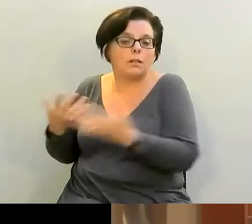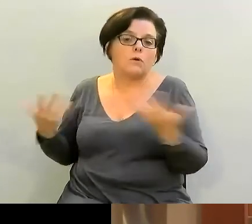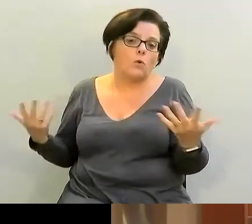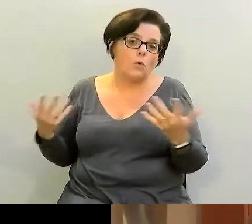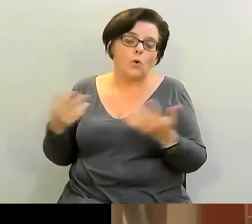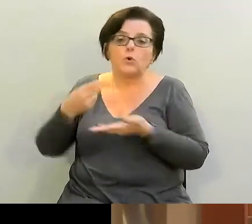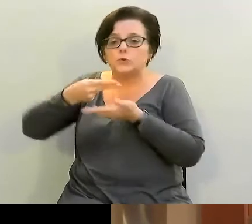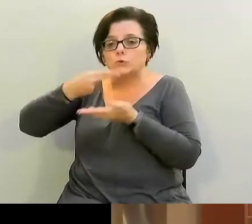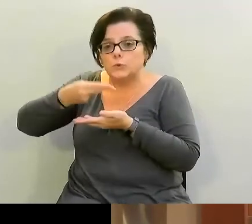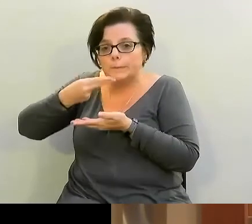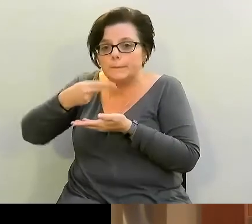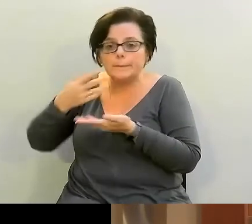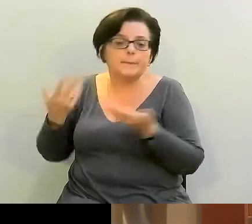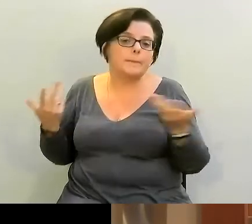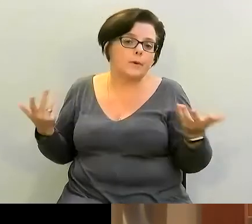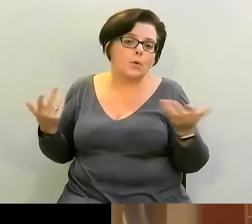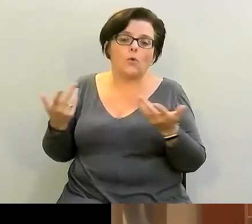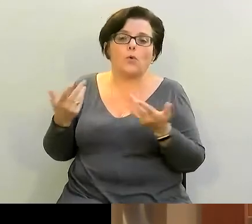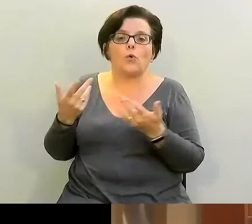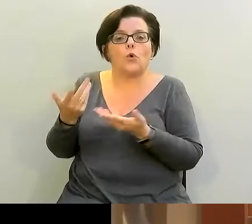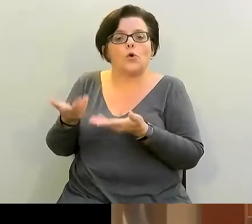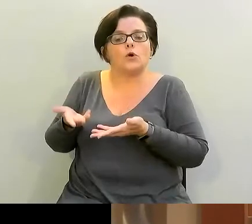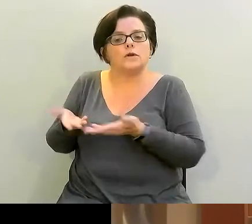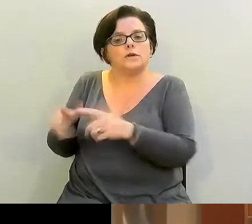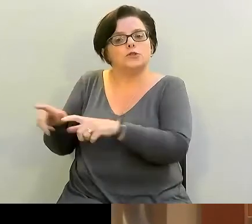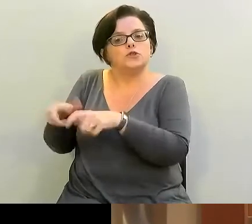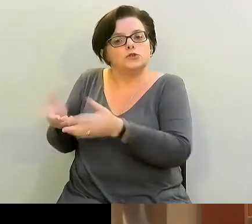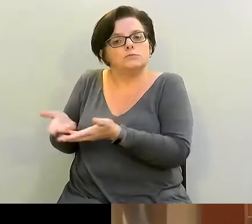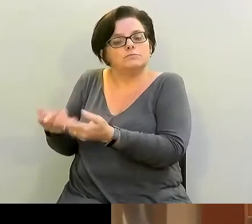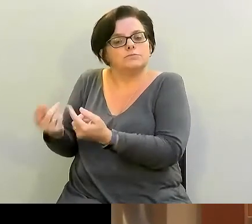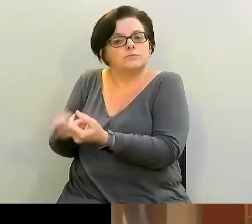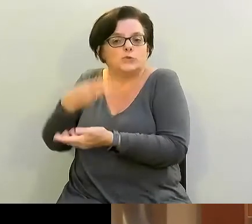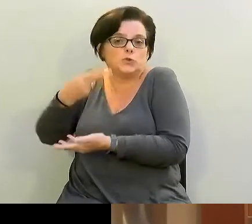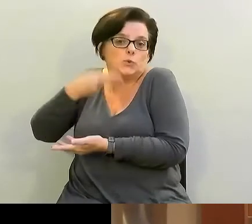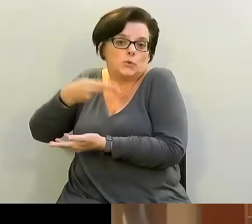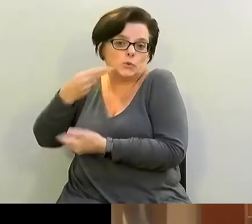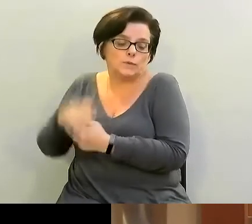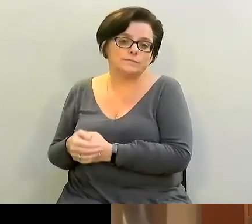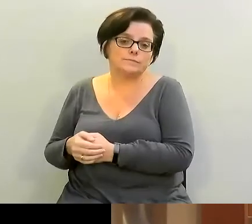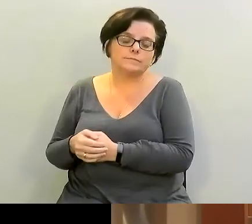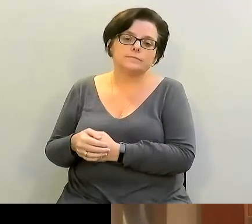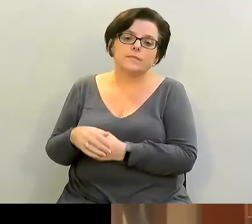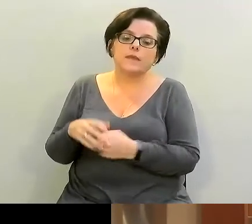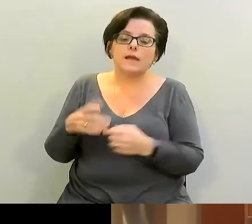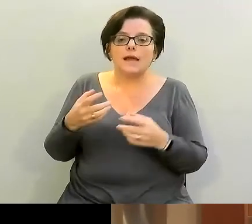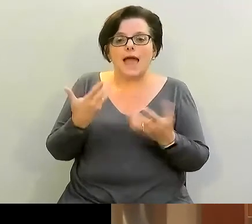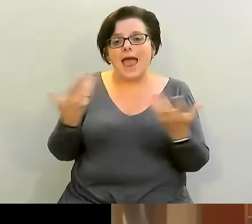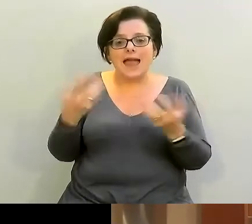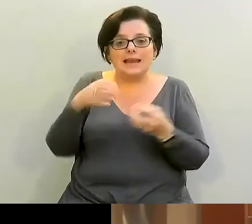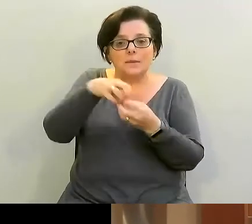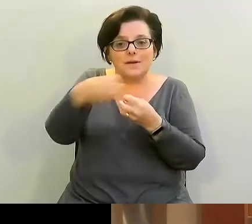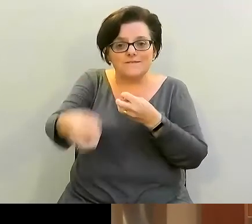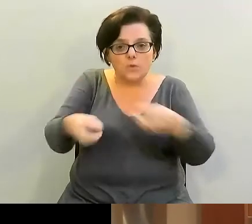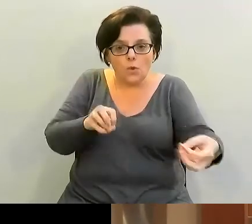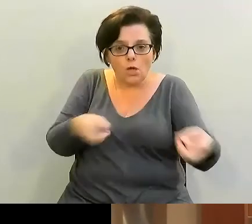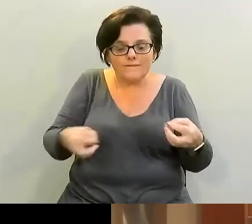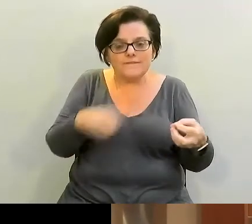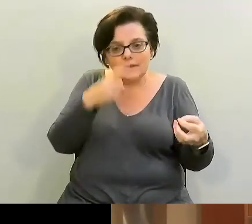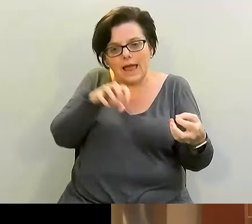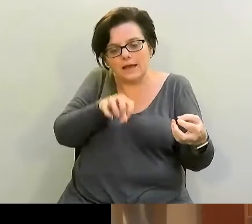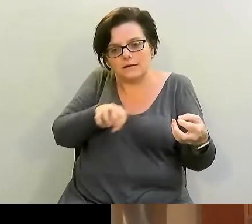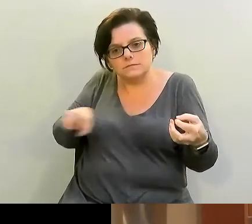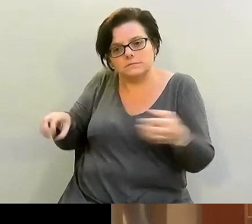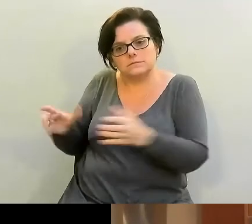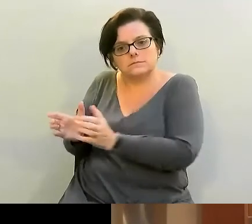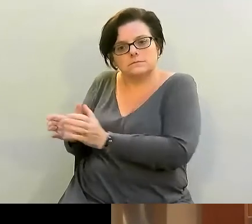for soup, I could use that for a stew later in the week and the little knobbly bits that fall off just put them in a BPA-free little